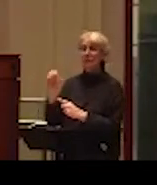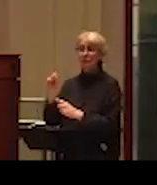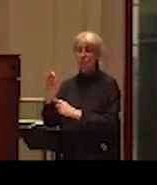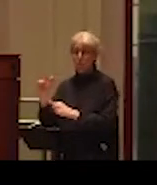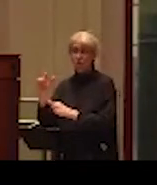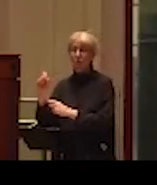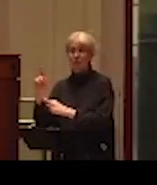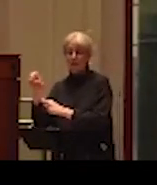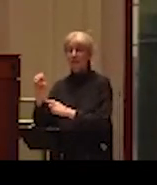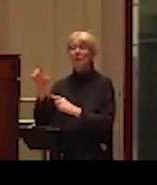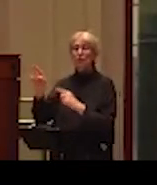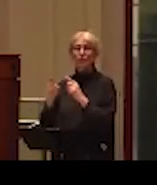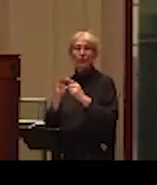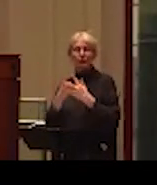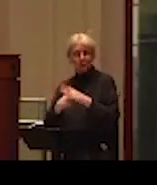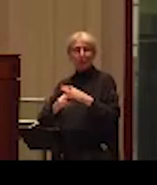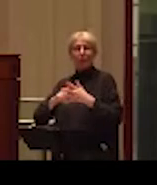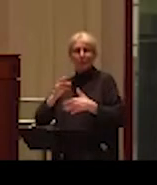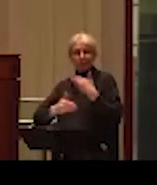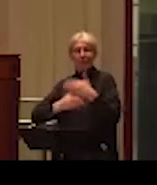her way through tenure and promotion and beyond.